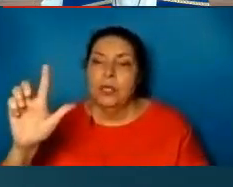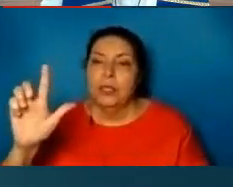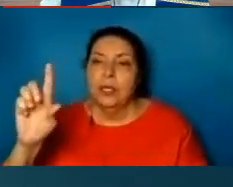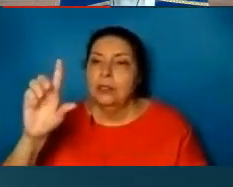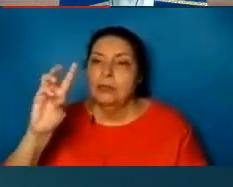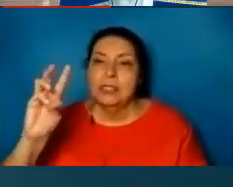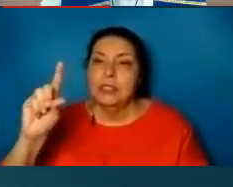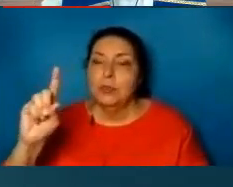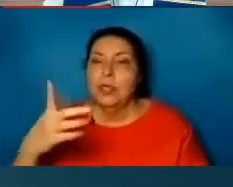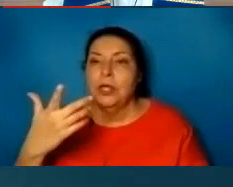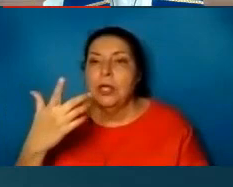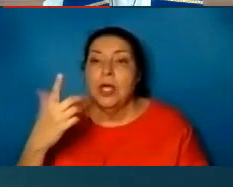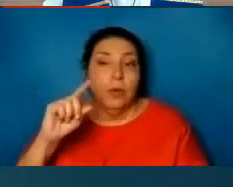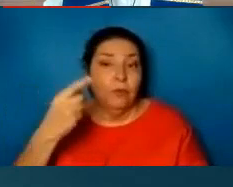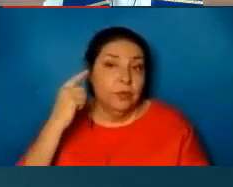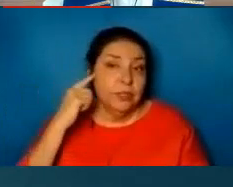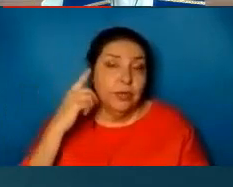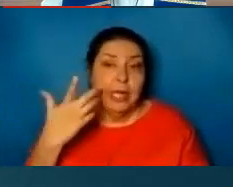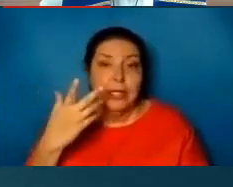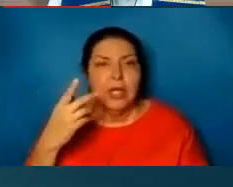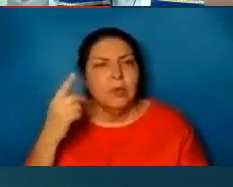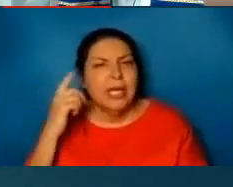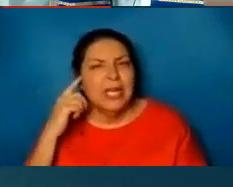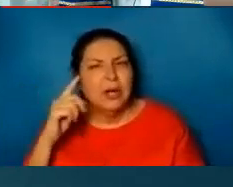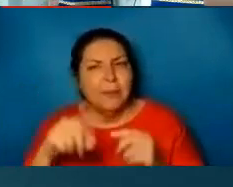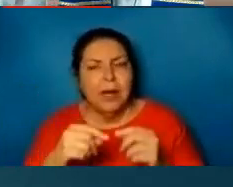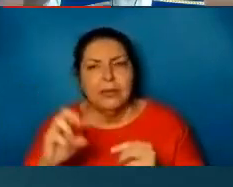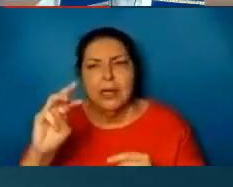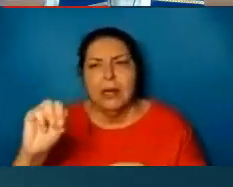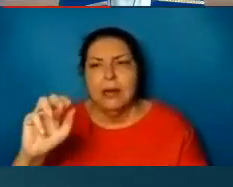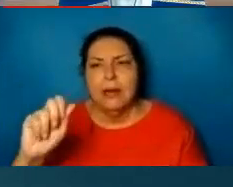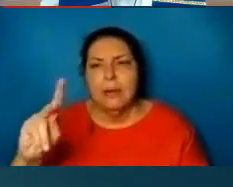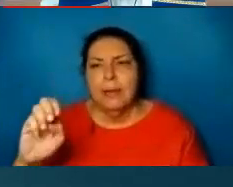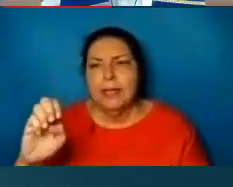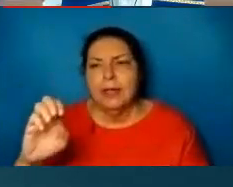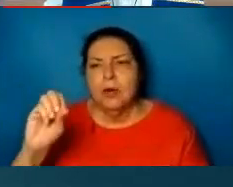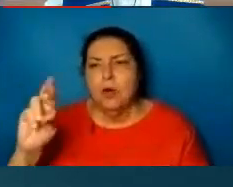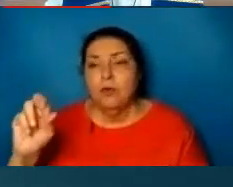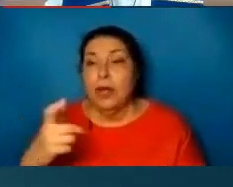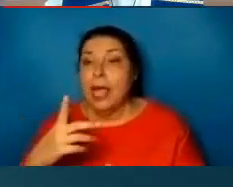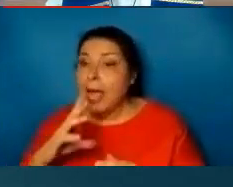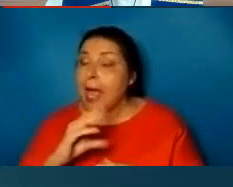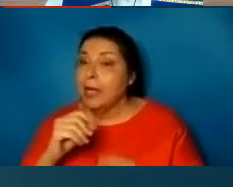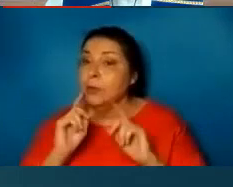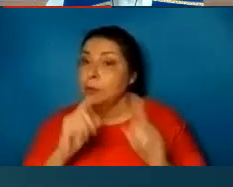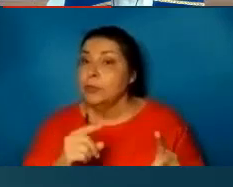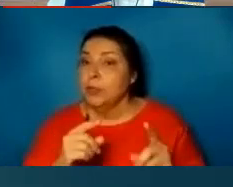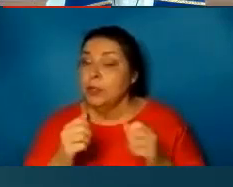hear about the makeover he is about to give us. And third, we respond with rejoicing and exaltation.